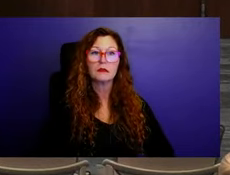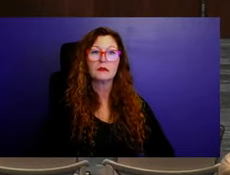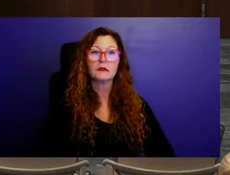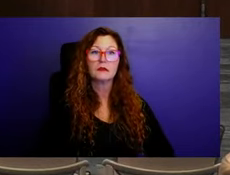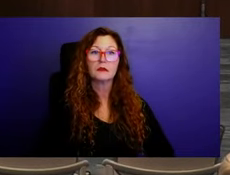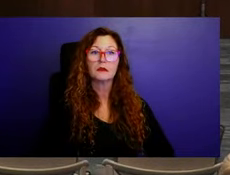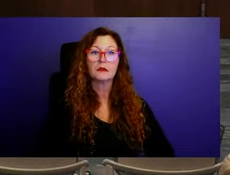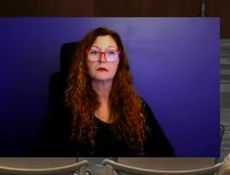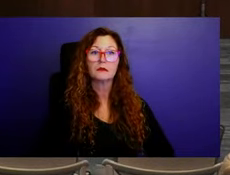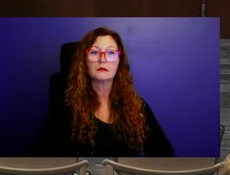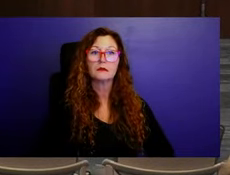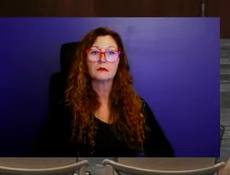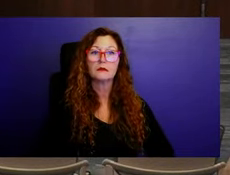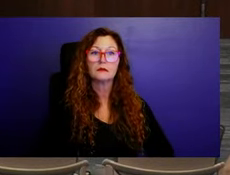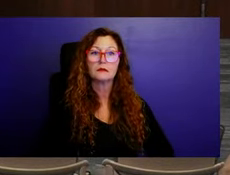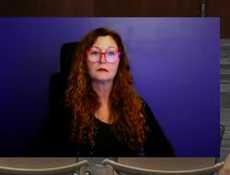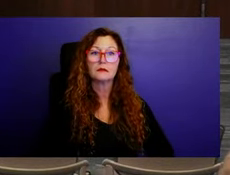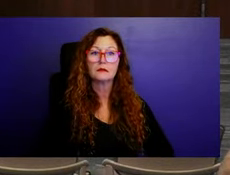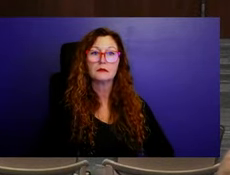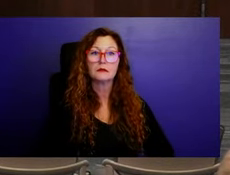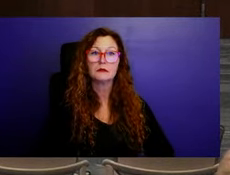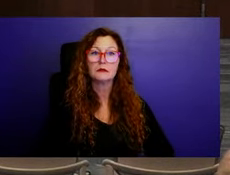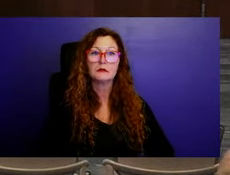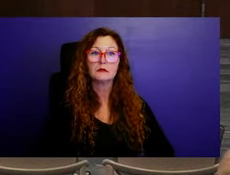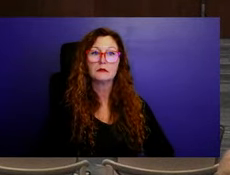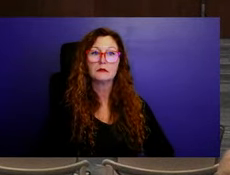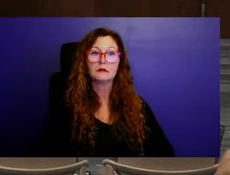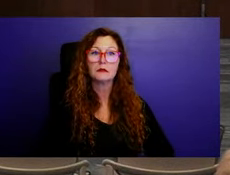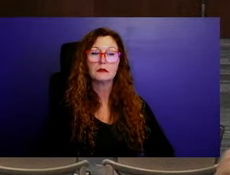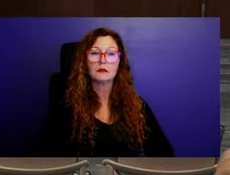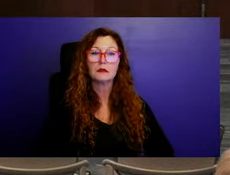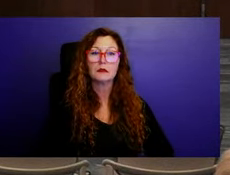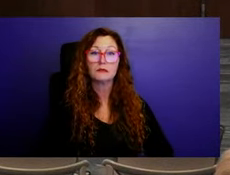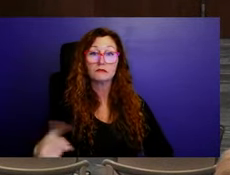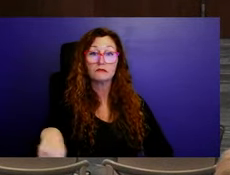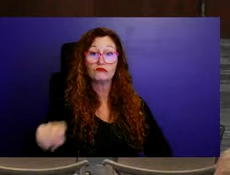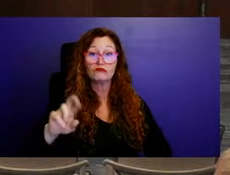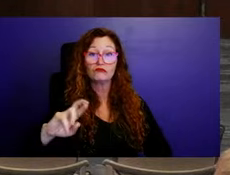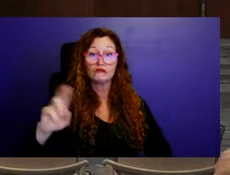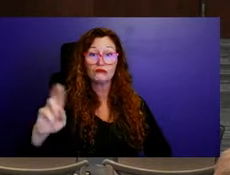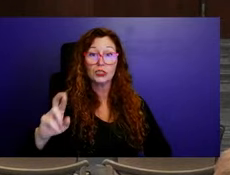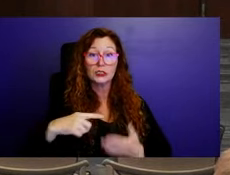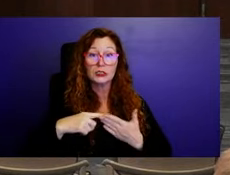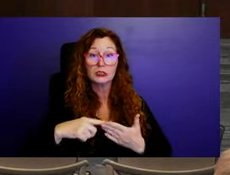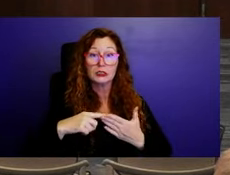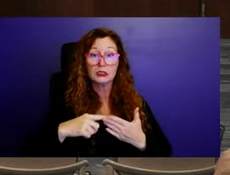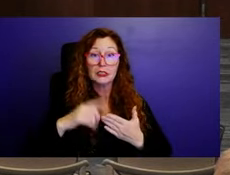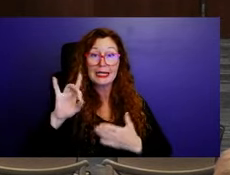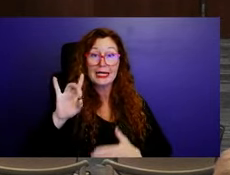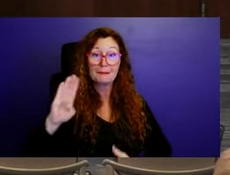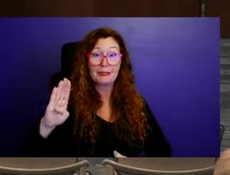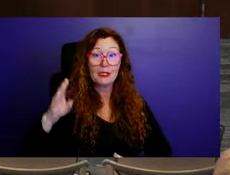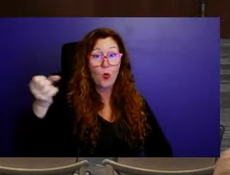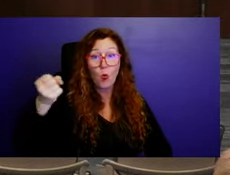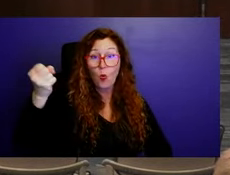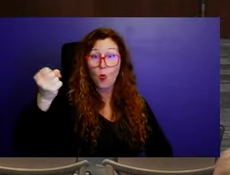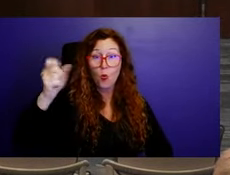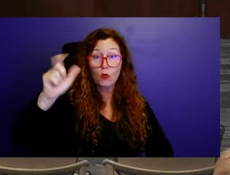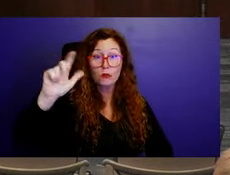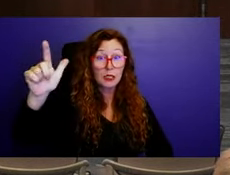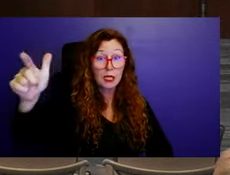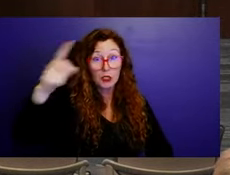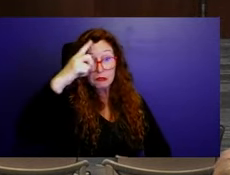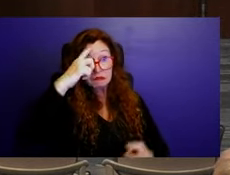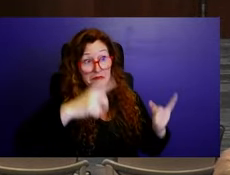Second from vice mayor. All those in favor of tabling item 8B say aye. Aye. Aye. All those opposed. Motion